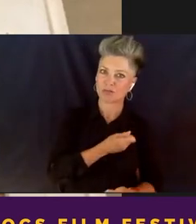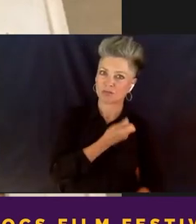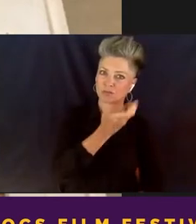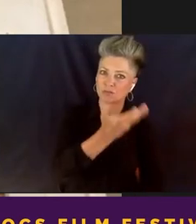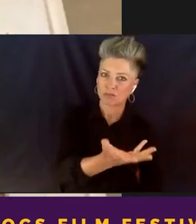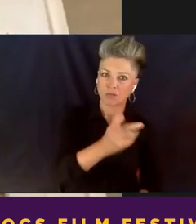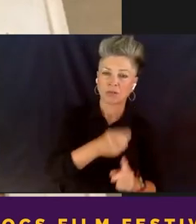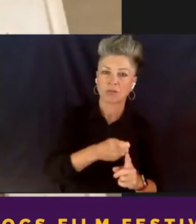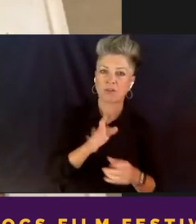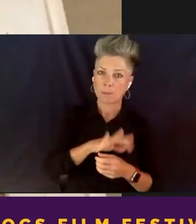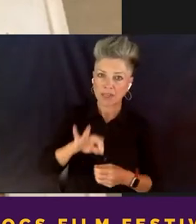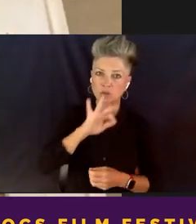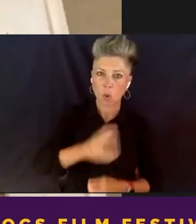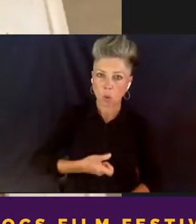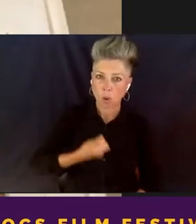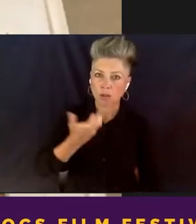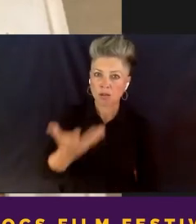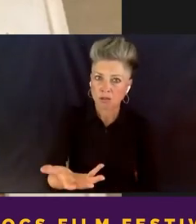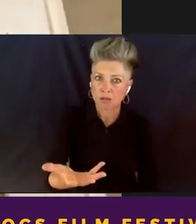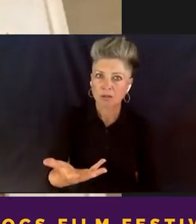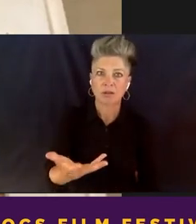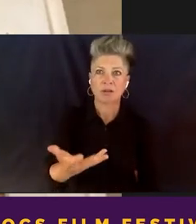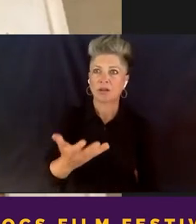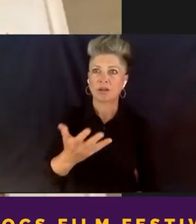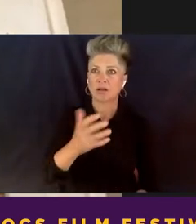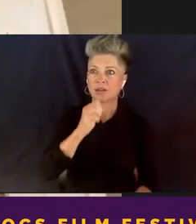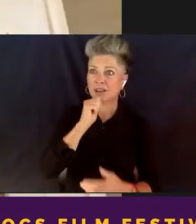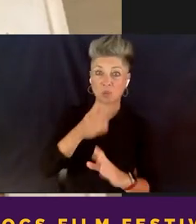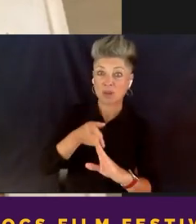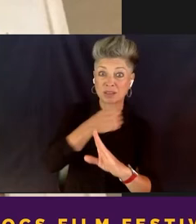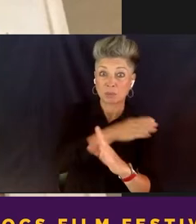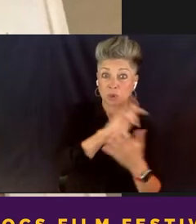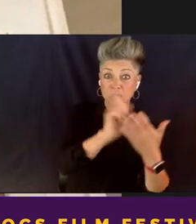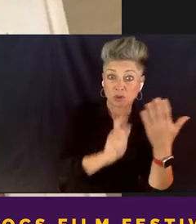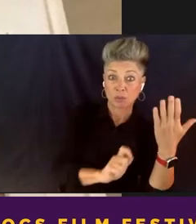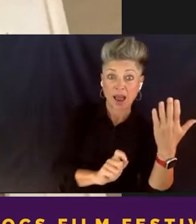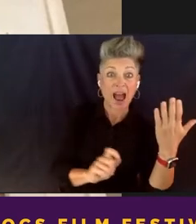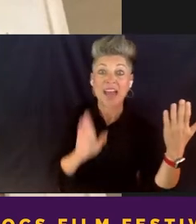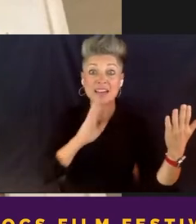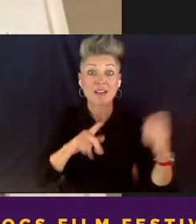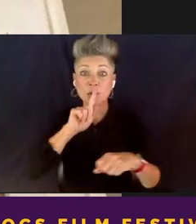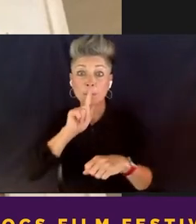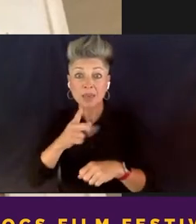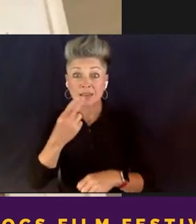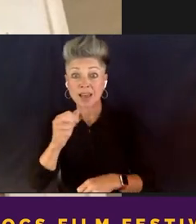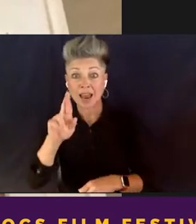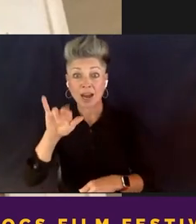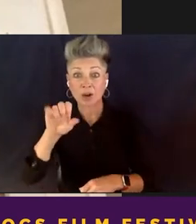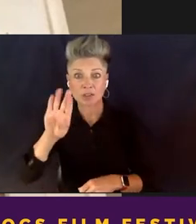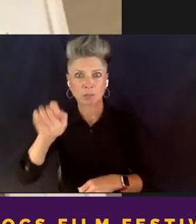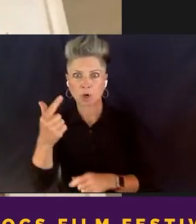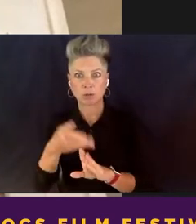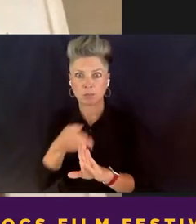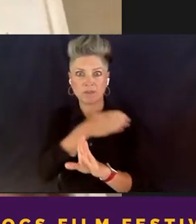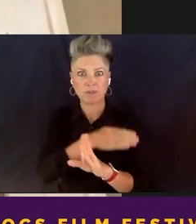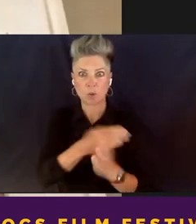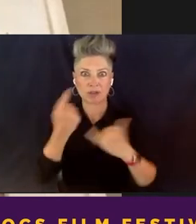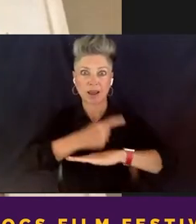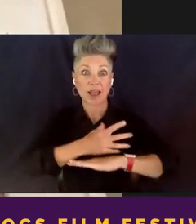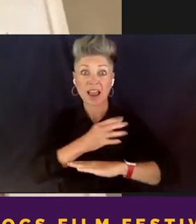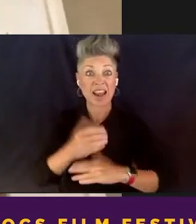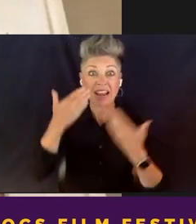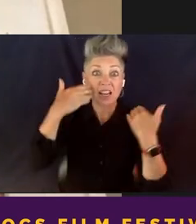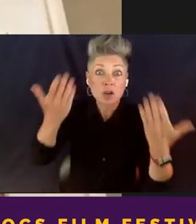pre-scripted. I didn't, I haven't even been to Harrisburg prior to that, right? And I didn't even know that we had a